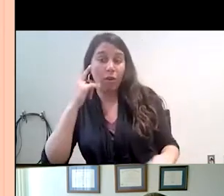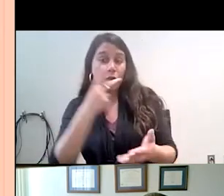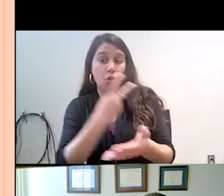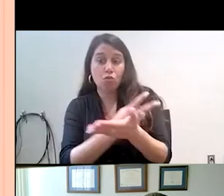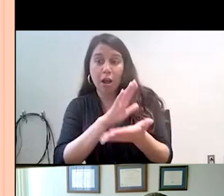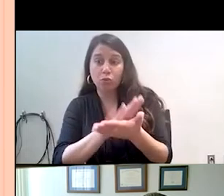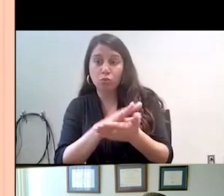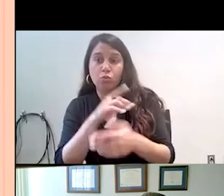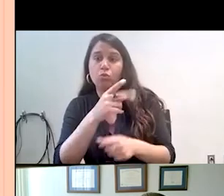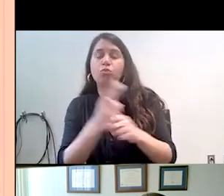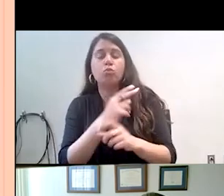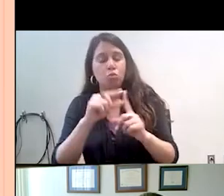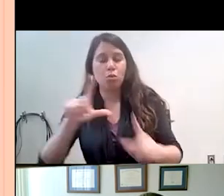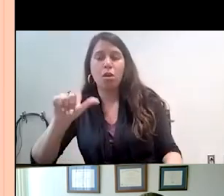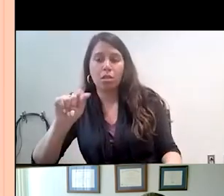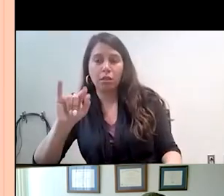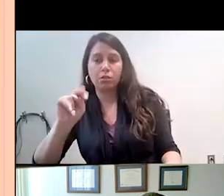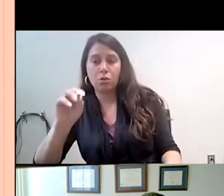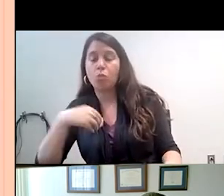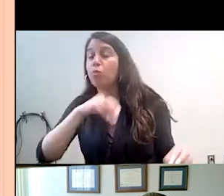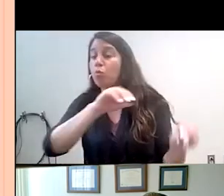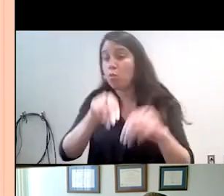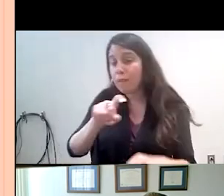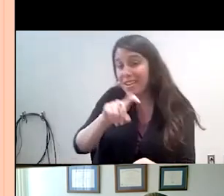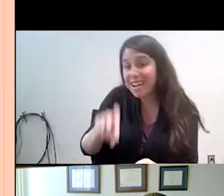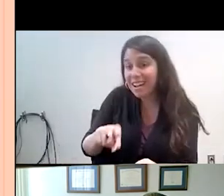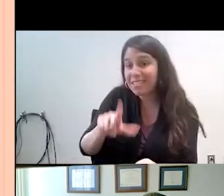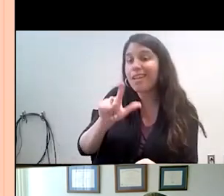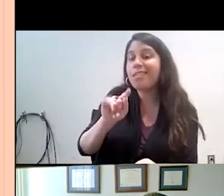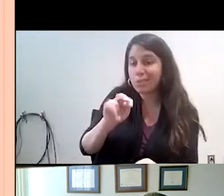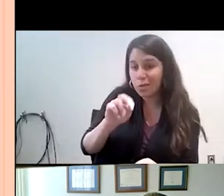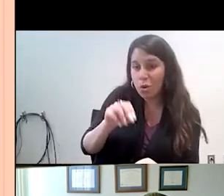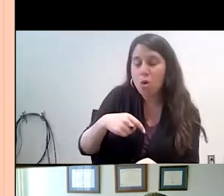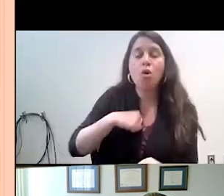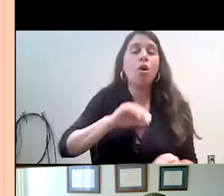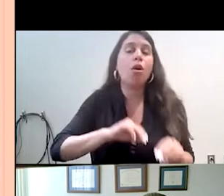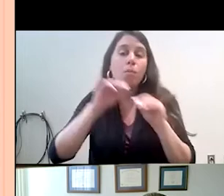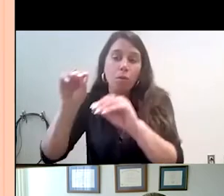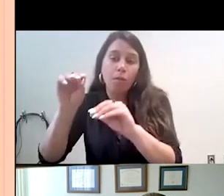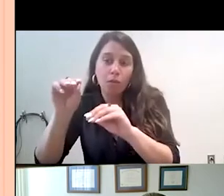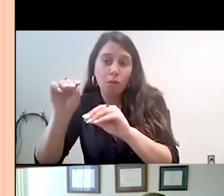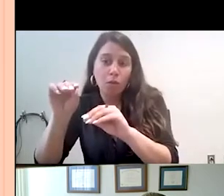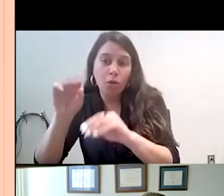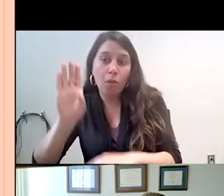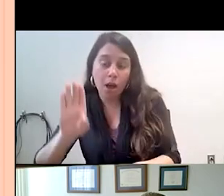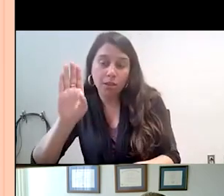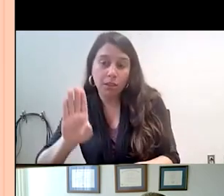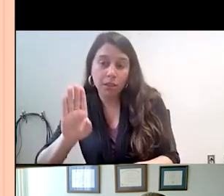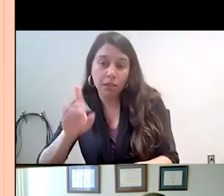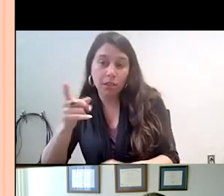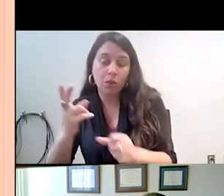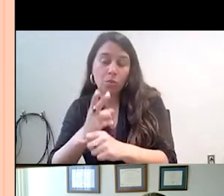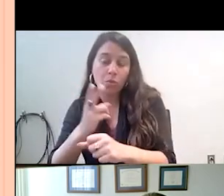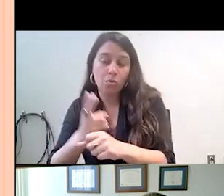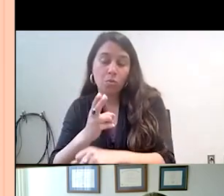we used the term Latino. When I moved to Texas, that was the term Latino. When I moved to Boston, that